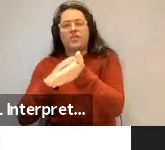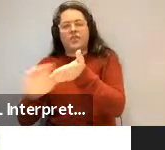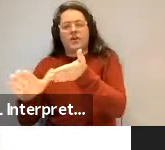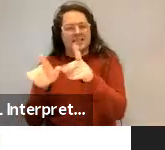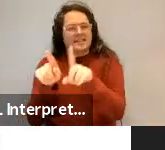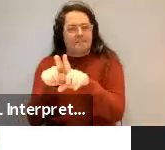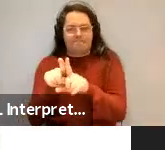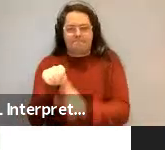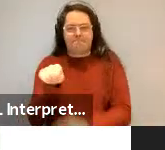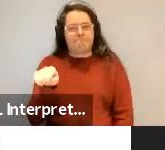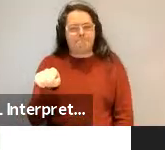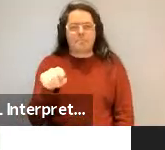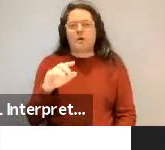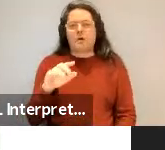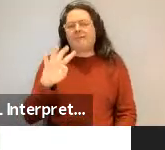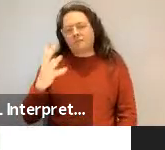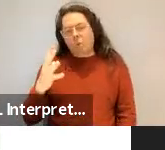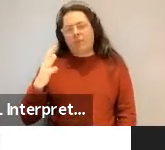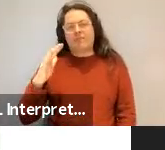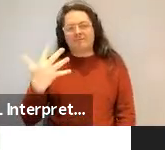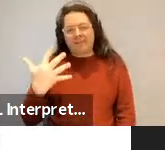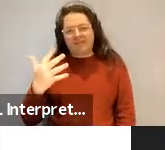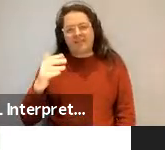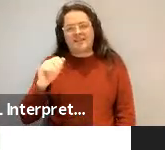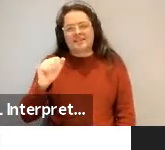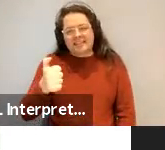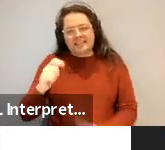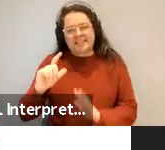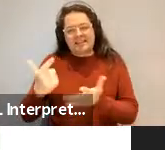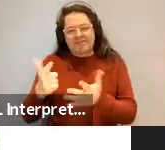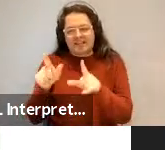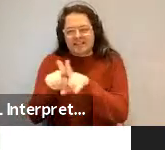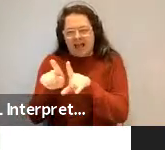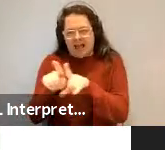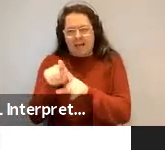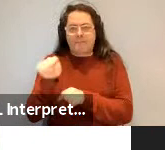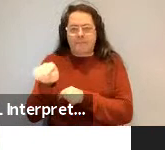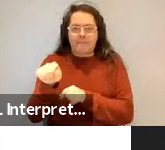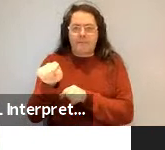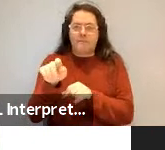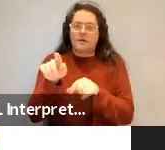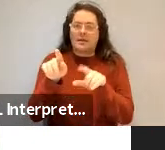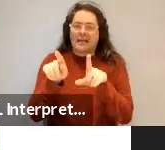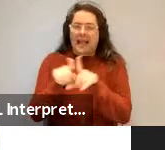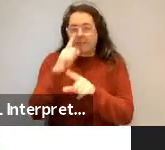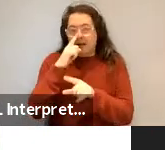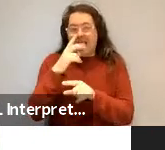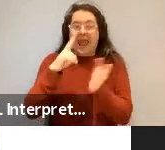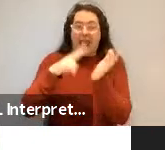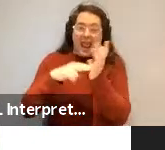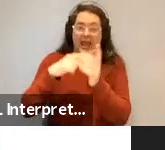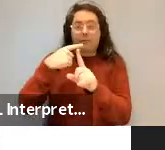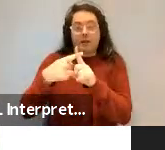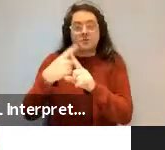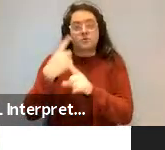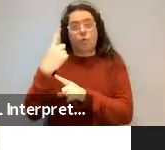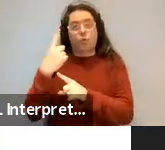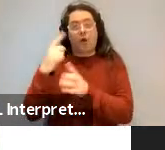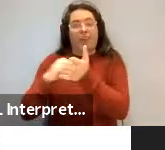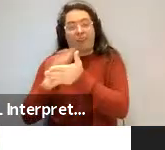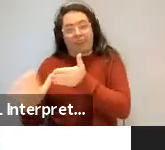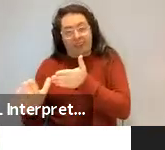conventional fourth, fifth, sixth, seventh, but this is productive. We can say n plus one or wth or